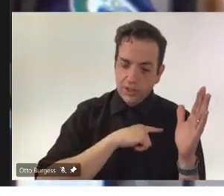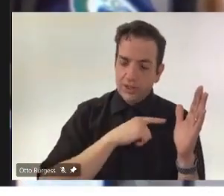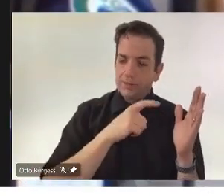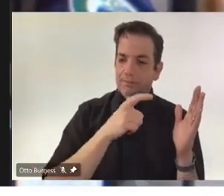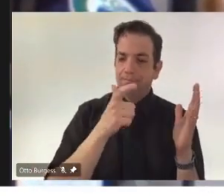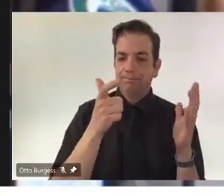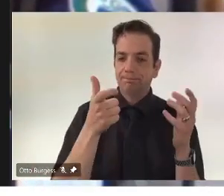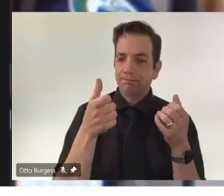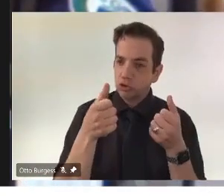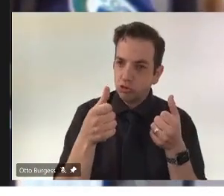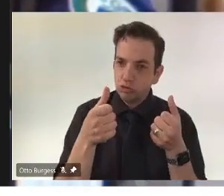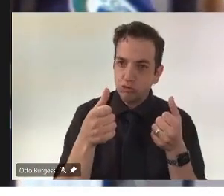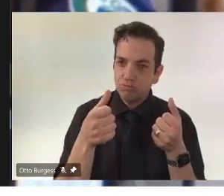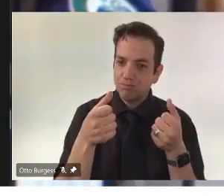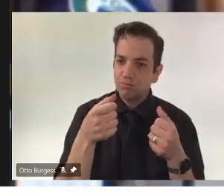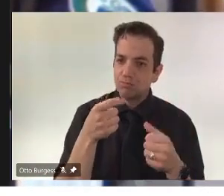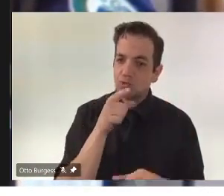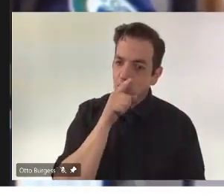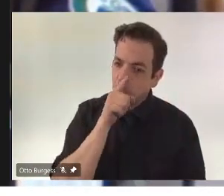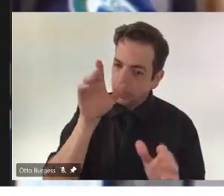going to utilize some of these tools.